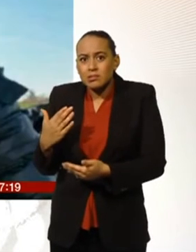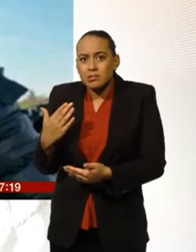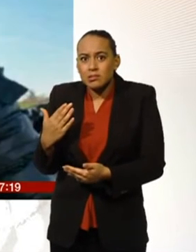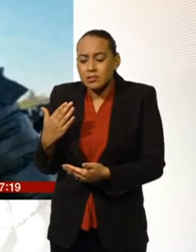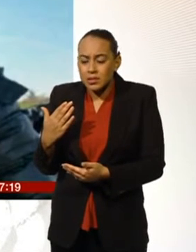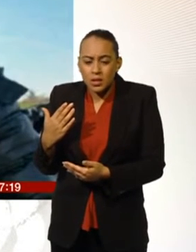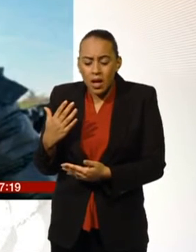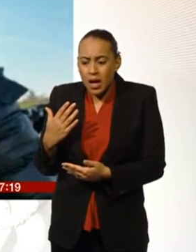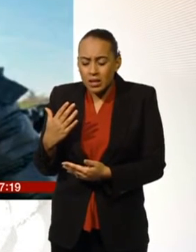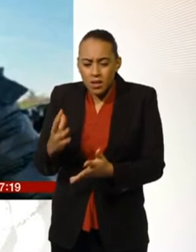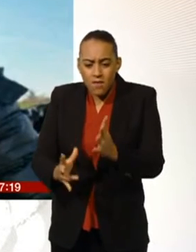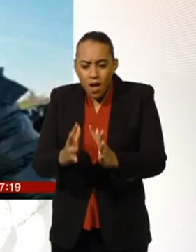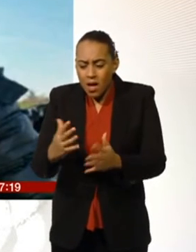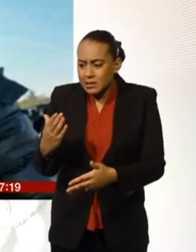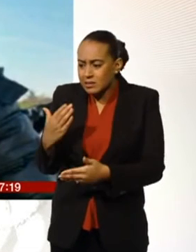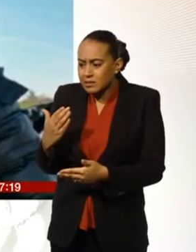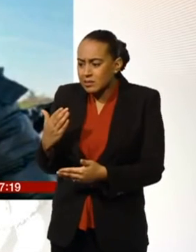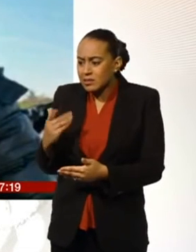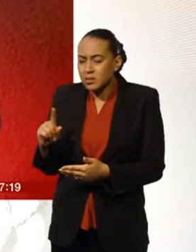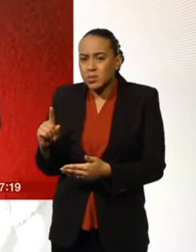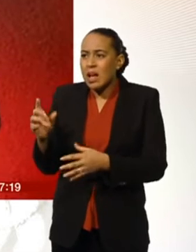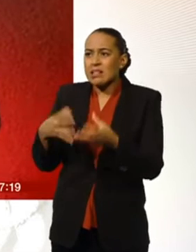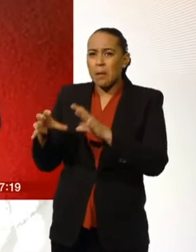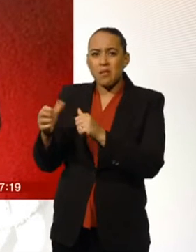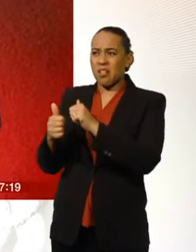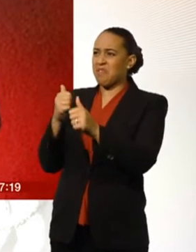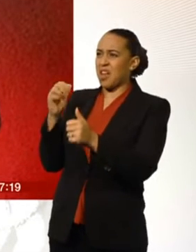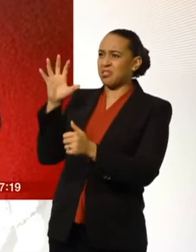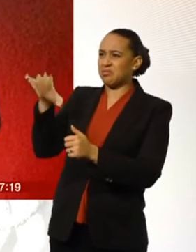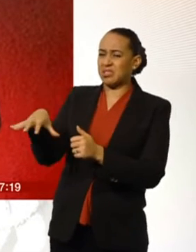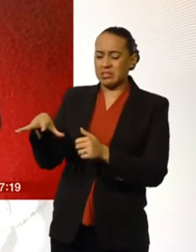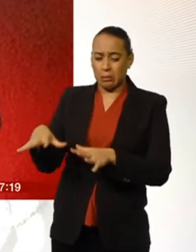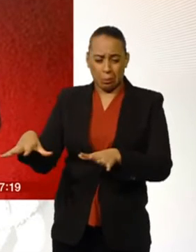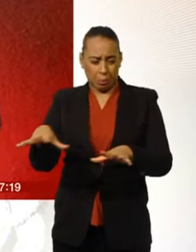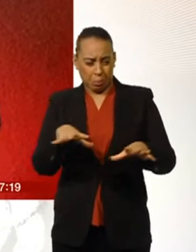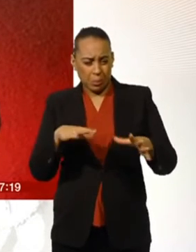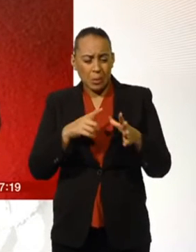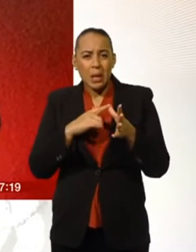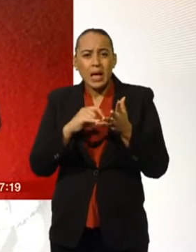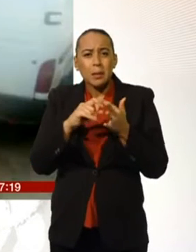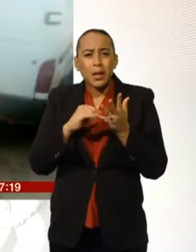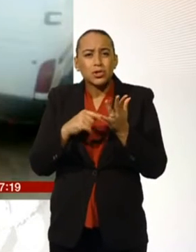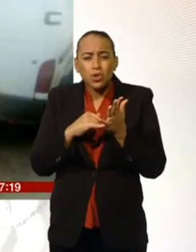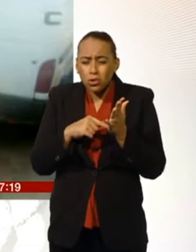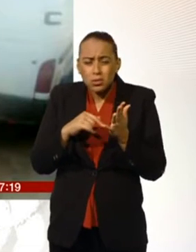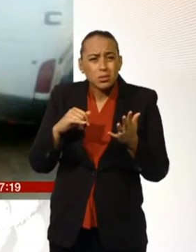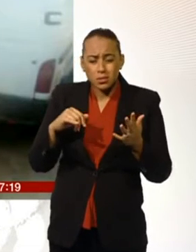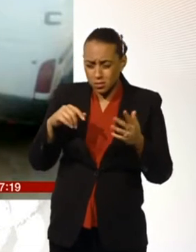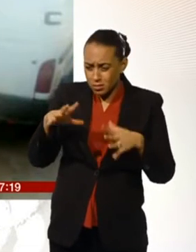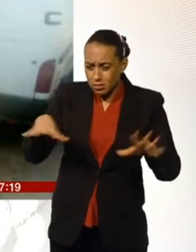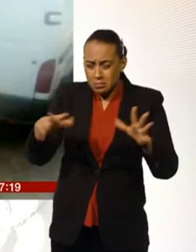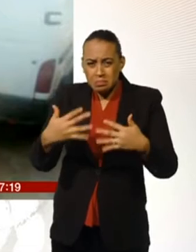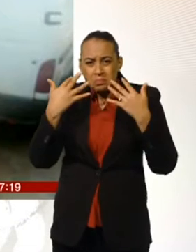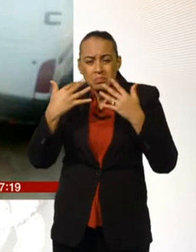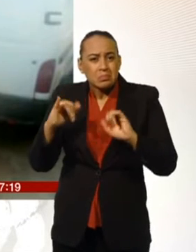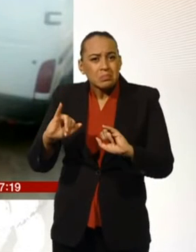and looking around. And, you she's living next to a chemical factory in an old chemical dump where there's asbestos there. And, you know, if you've seen pictures